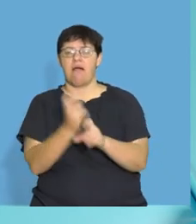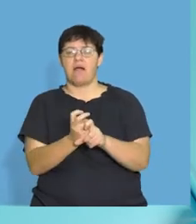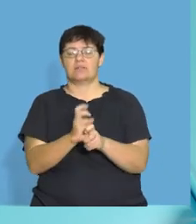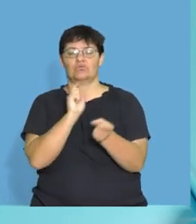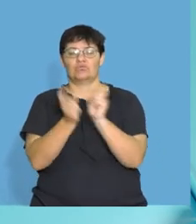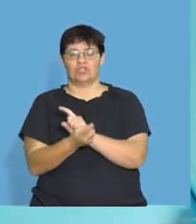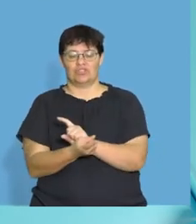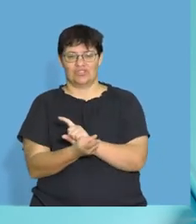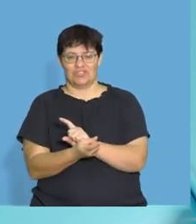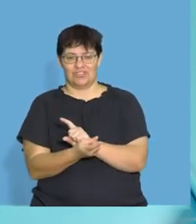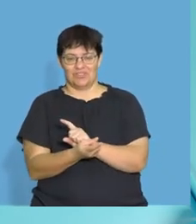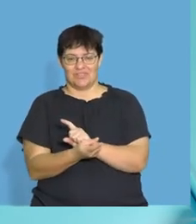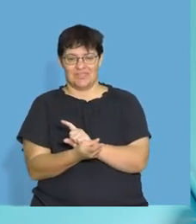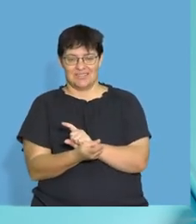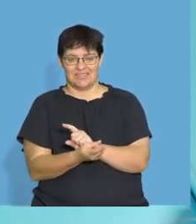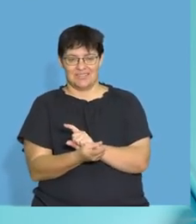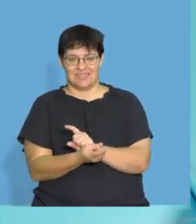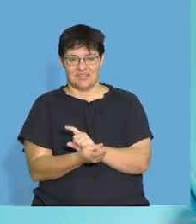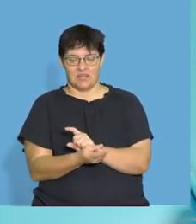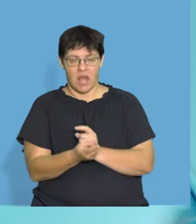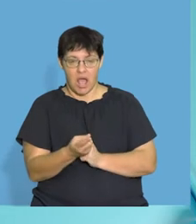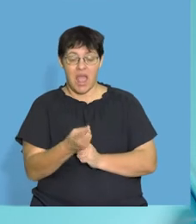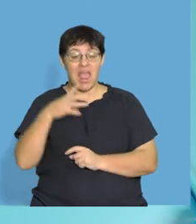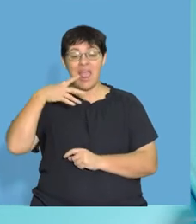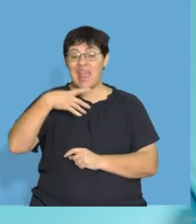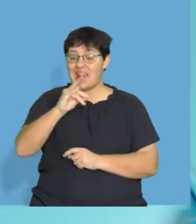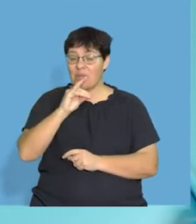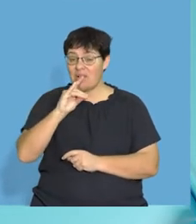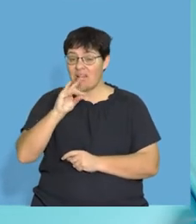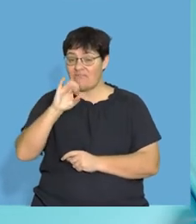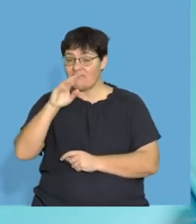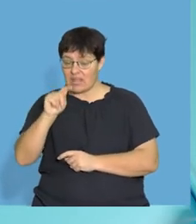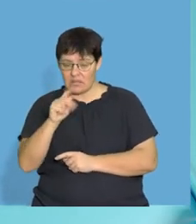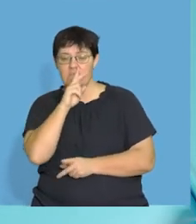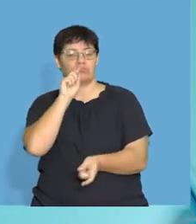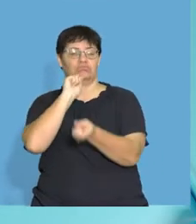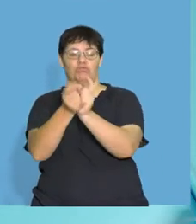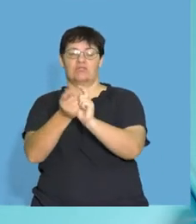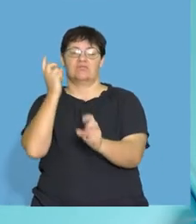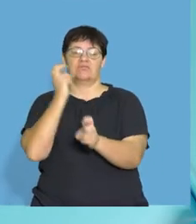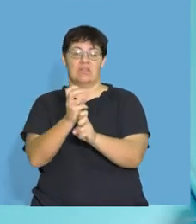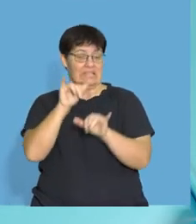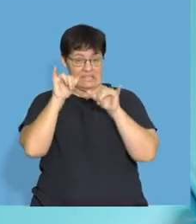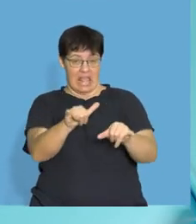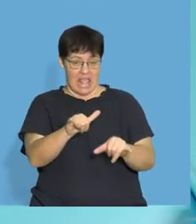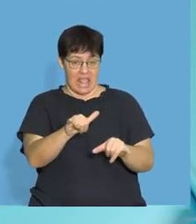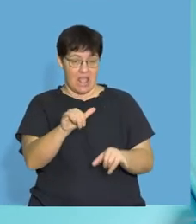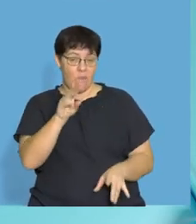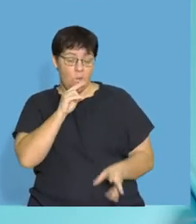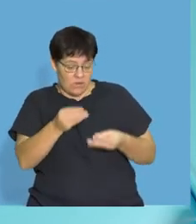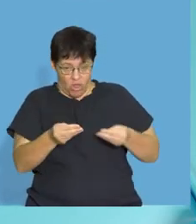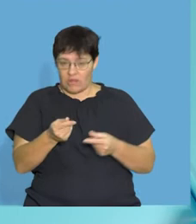the fat? It's gone hard. All right, it's gone hard. Animal fat goes hard.